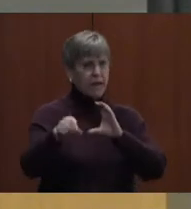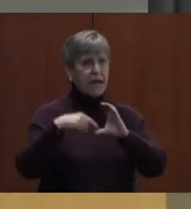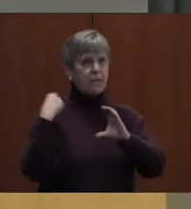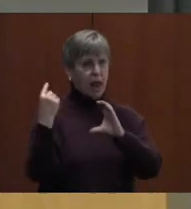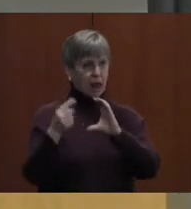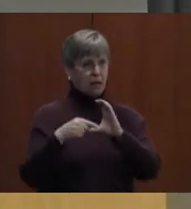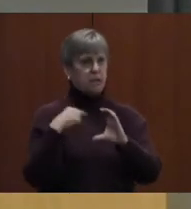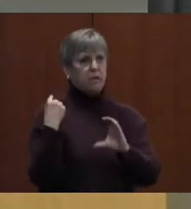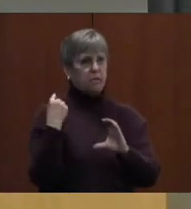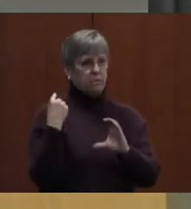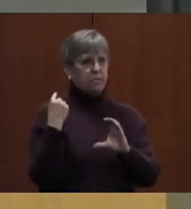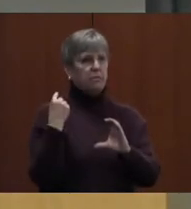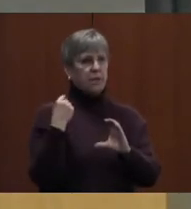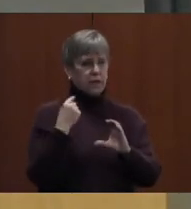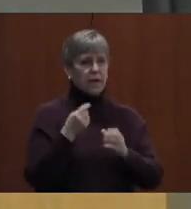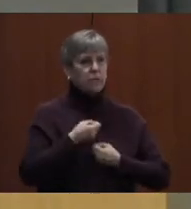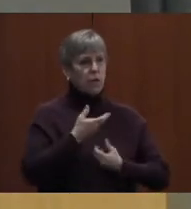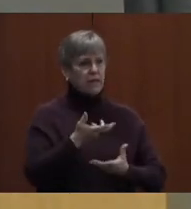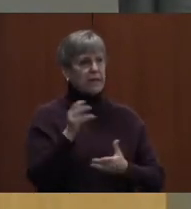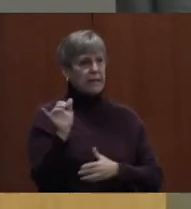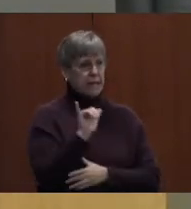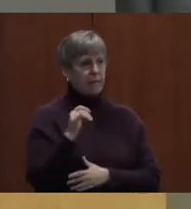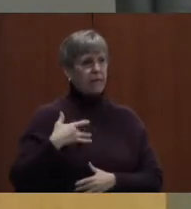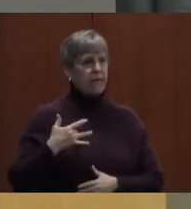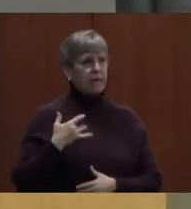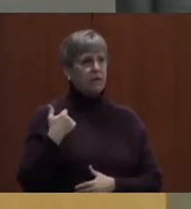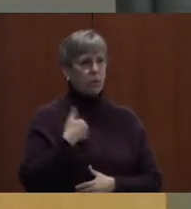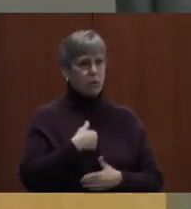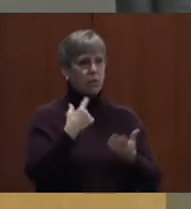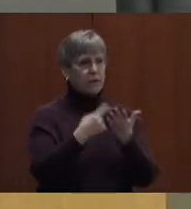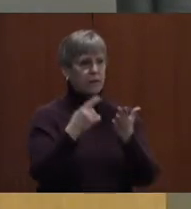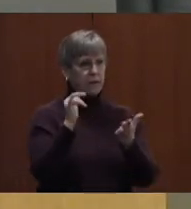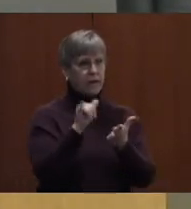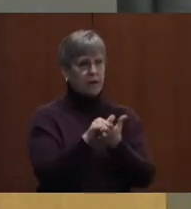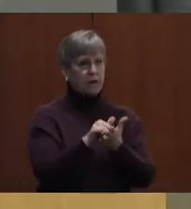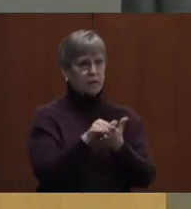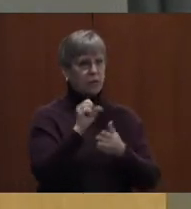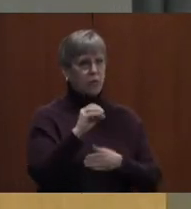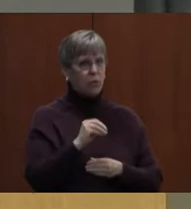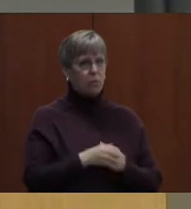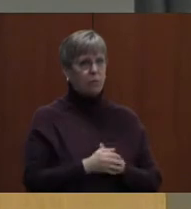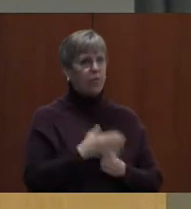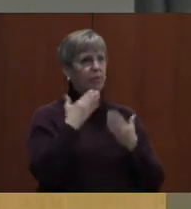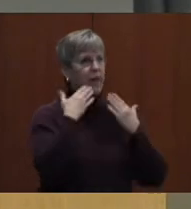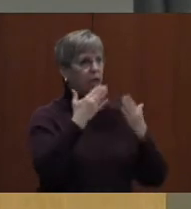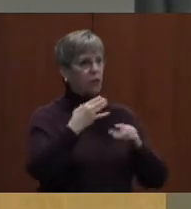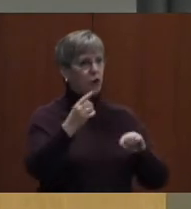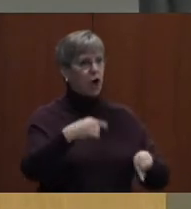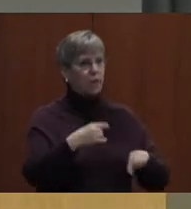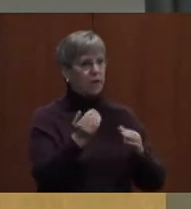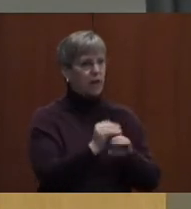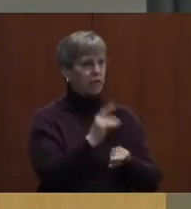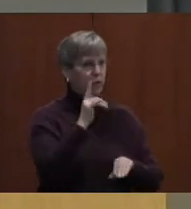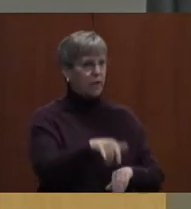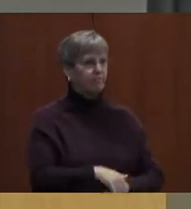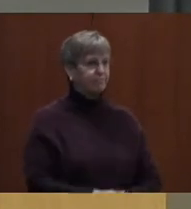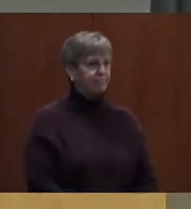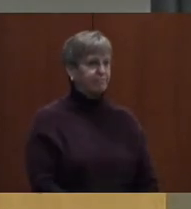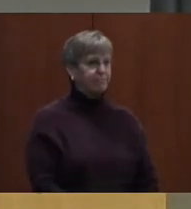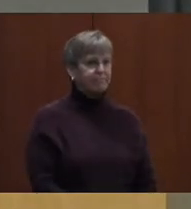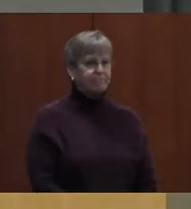sentiments, and we'll be discussing that in policy. And I know Mr. Gupta will be there as well to present his case. So thank you for coming tonight and presenting that.